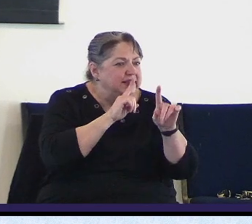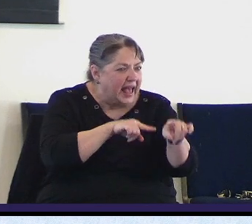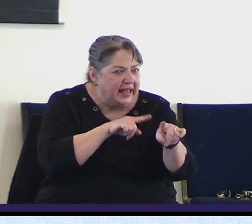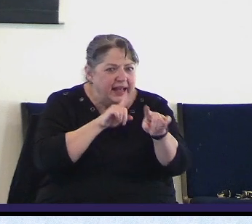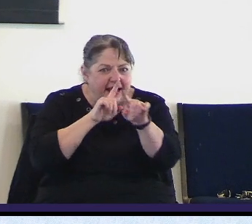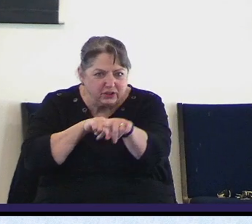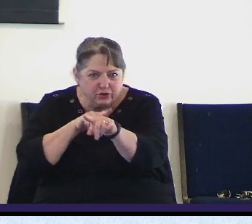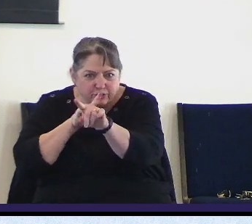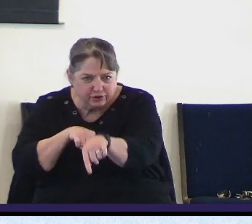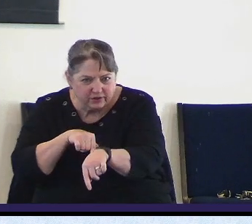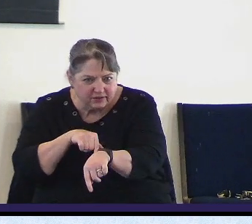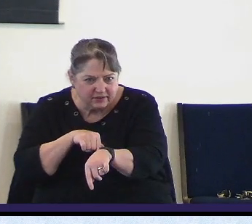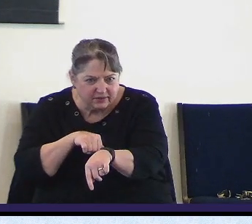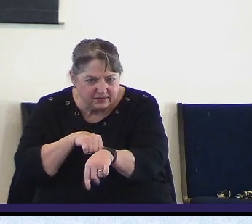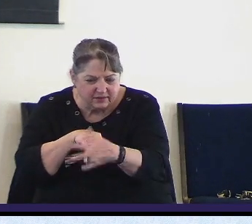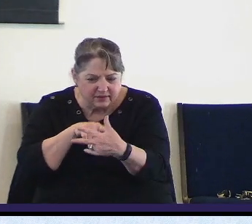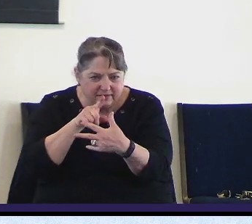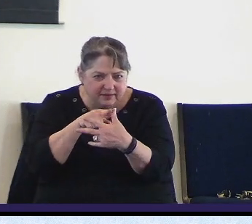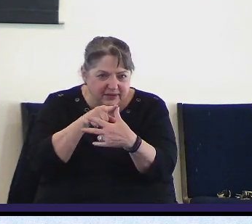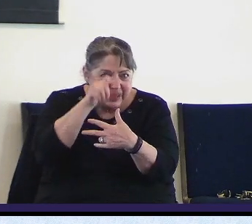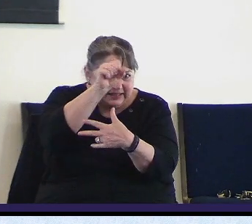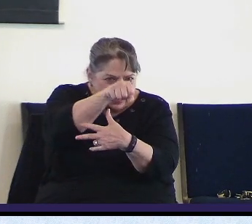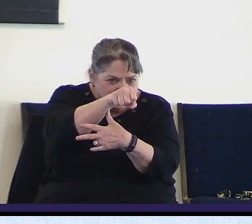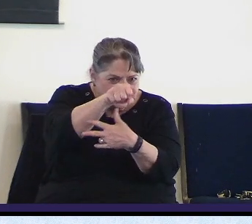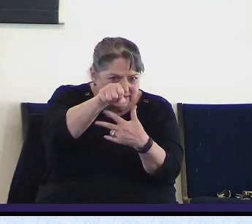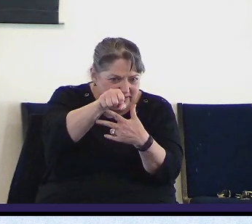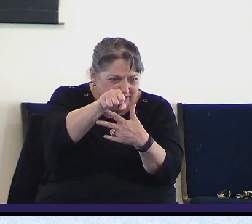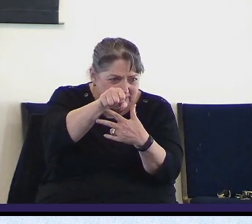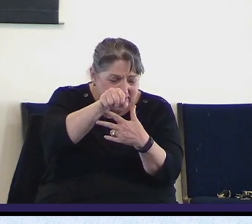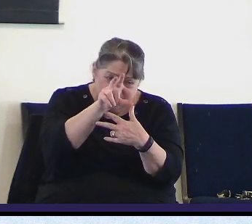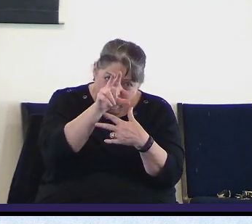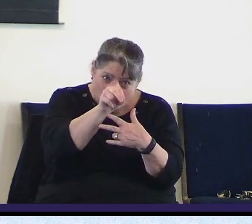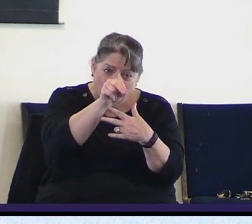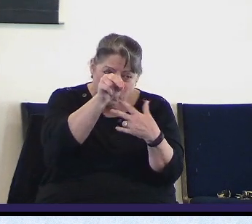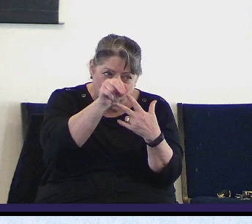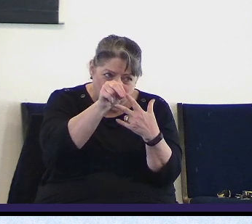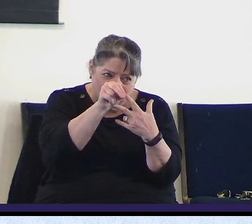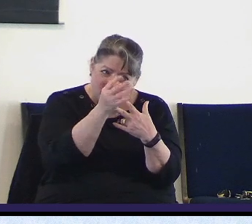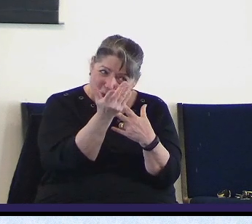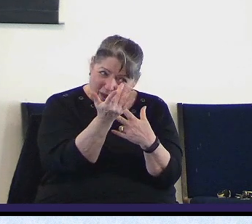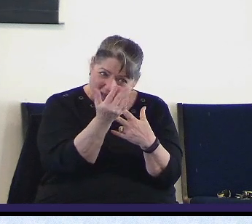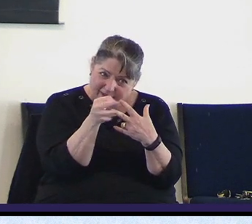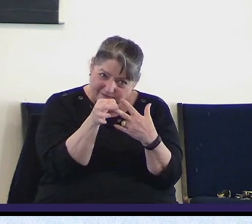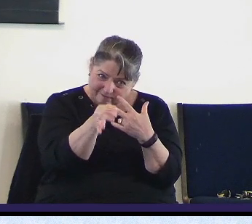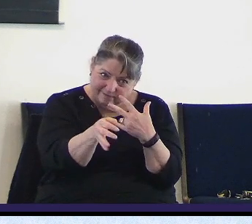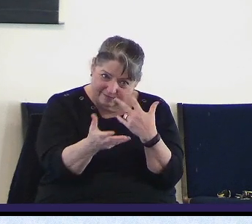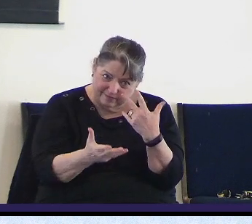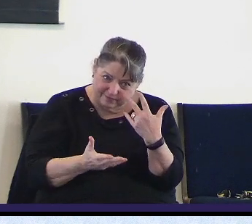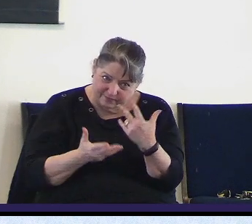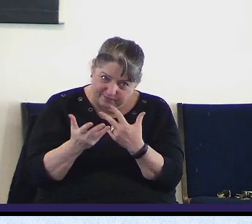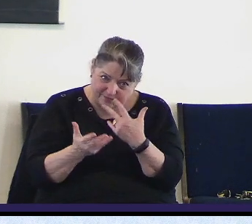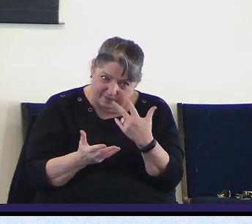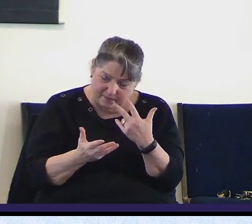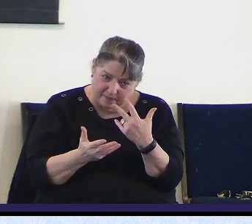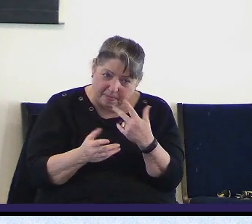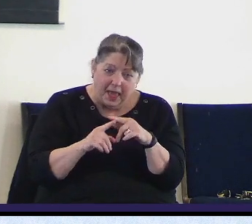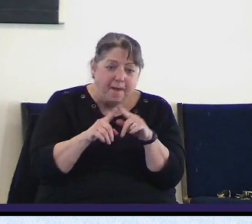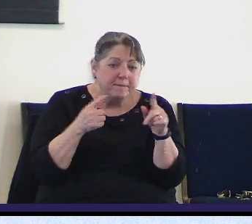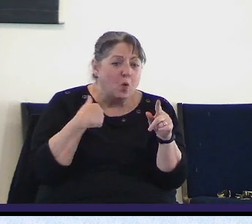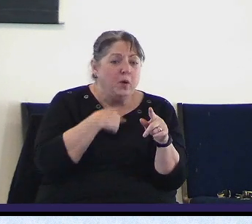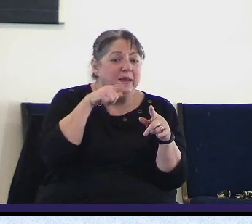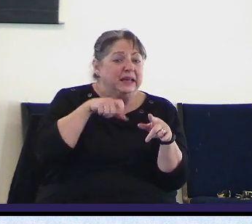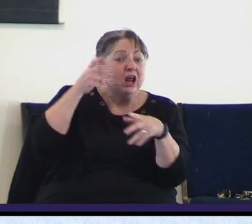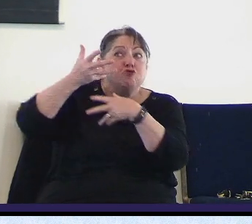in our prayer is that we're trusting God to answer according to his will which is what Jesus taught us to do at